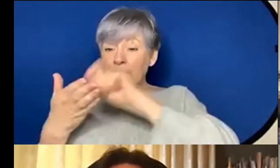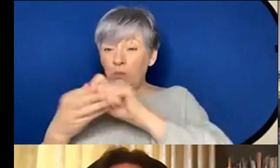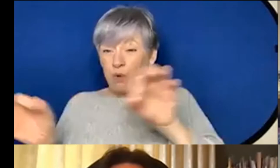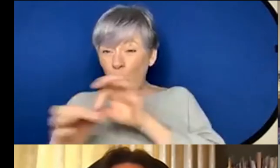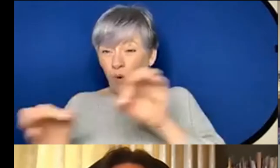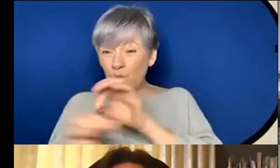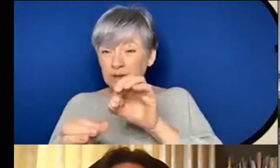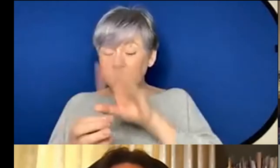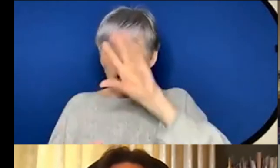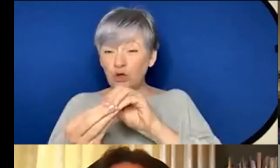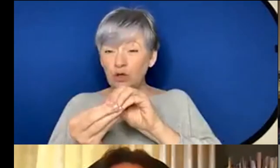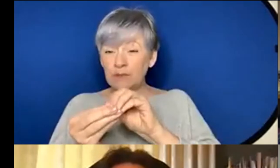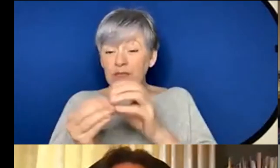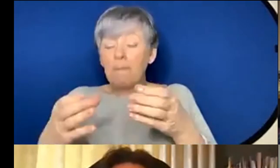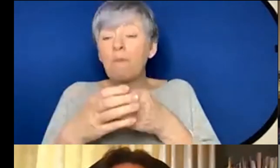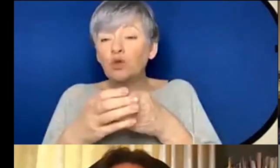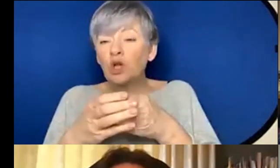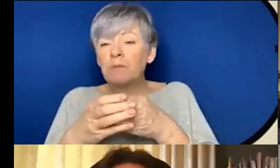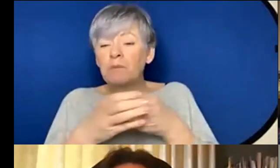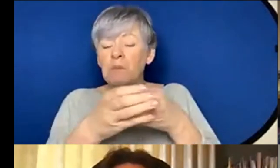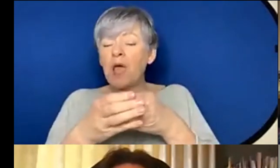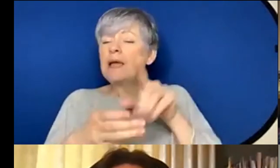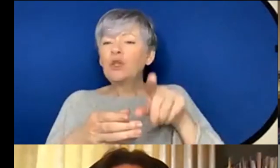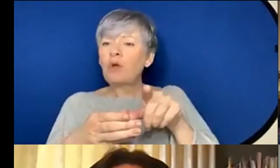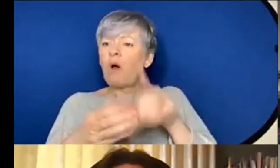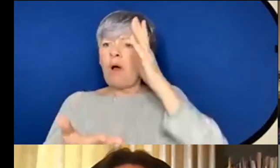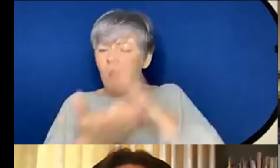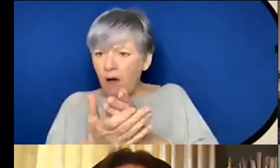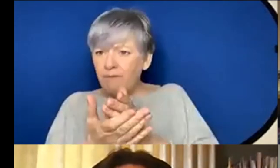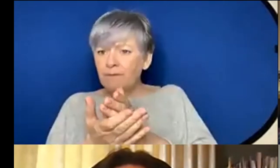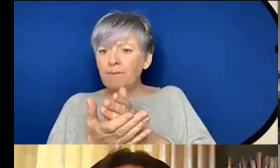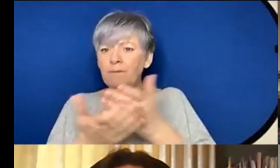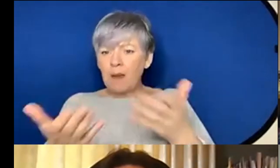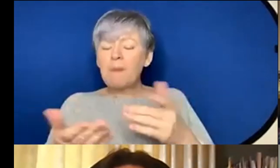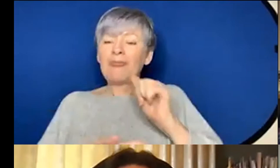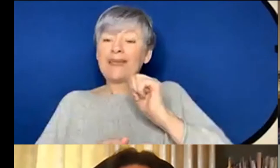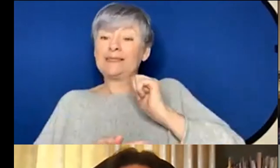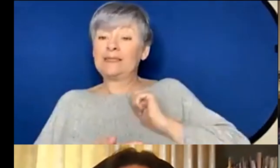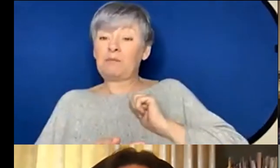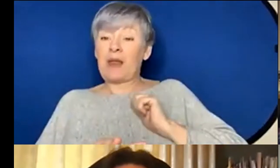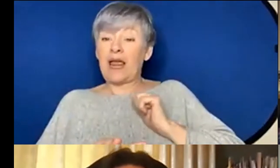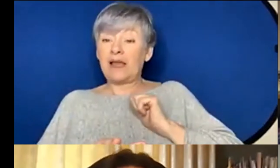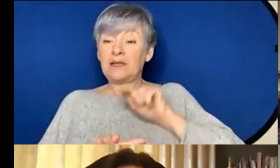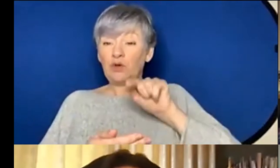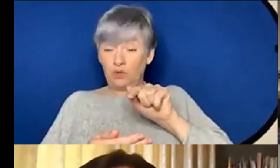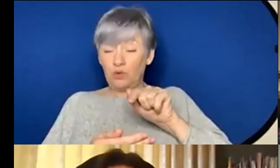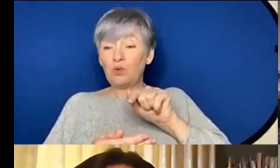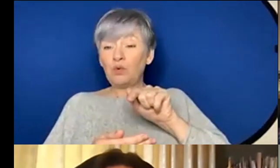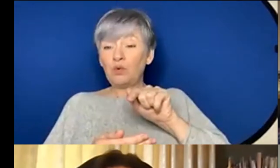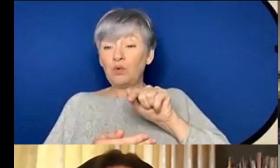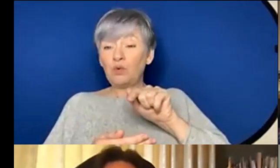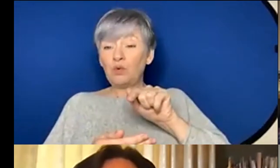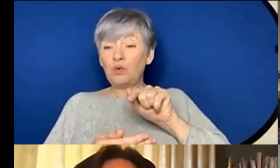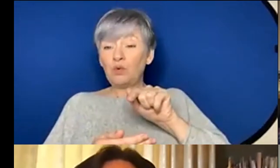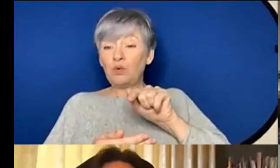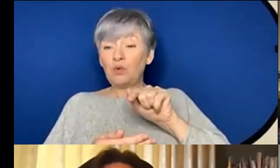module I think um it didn't make it compulsory but they did um like expect they had it on the thing that I expected you to have prepare record some